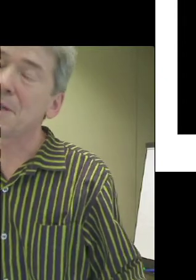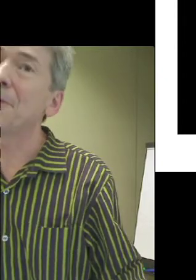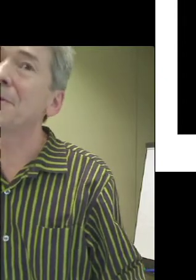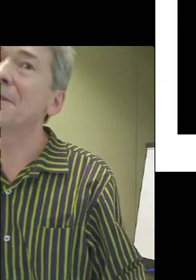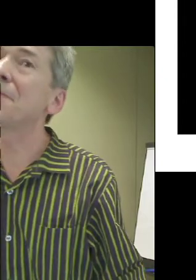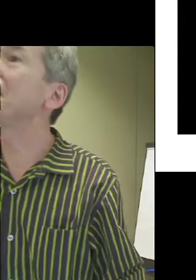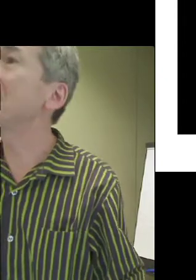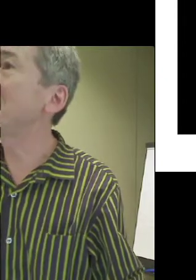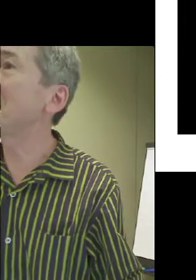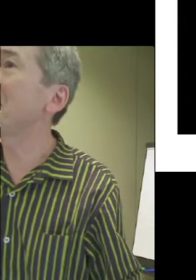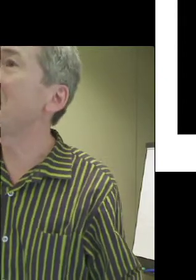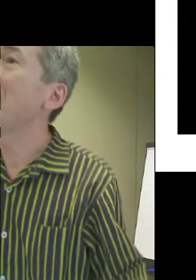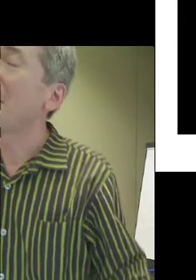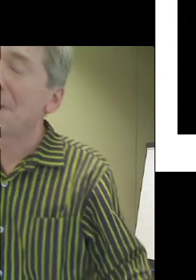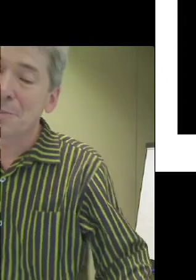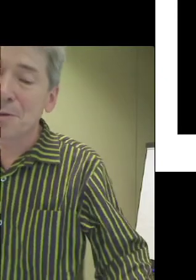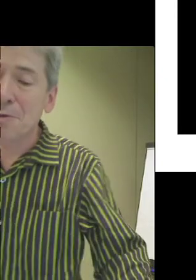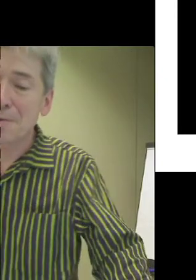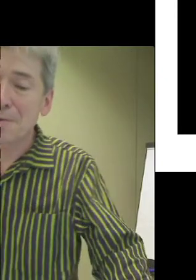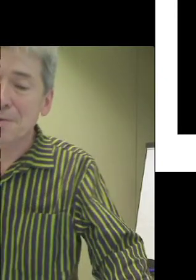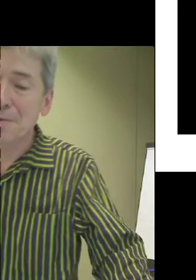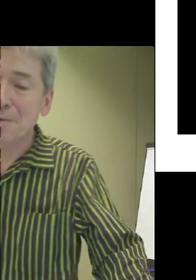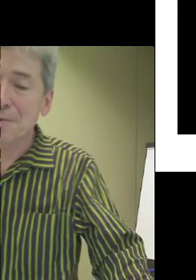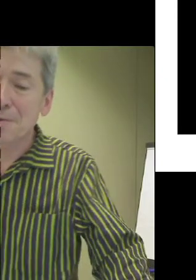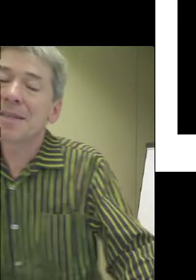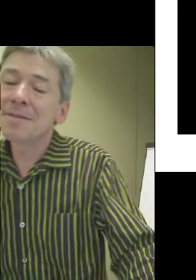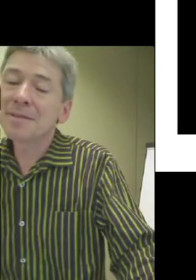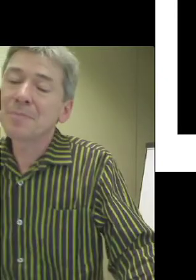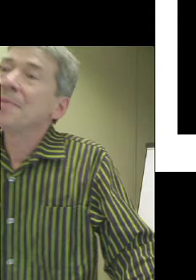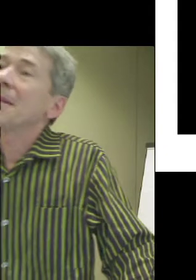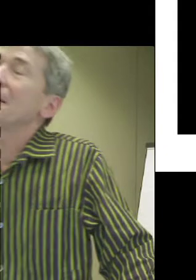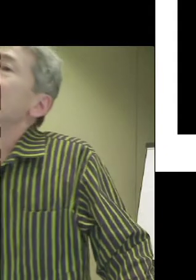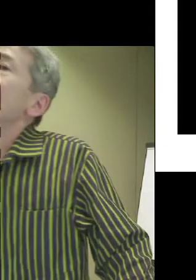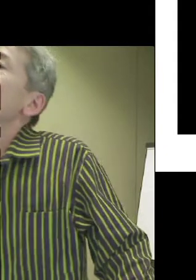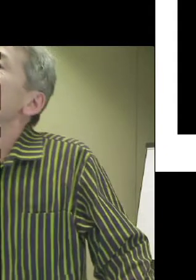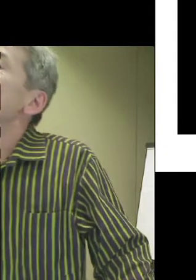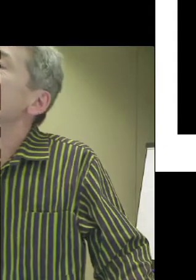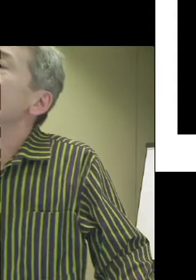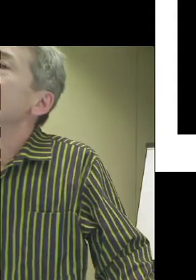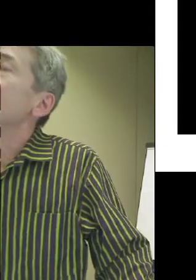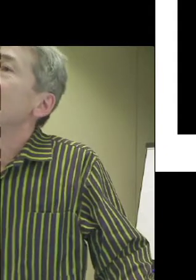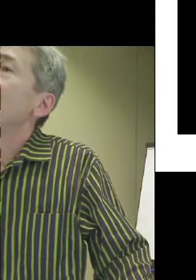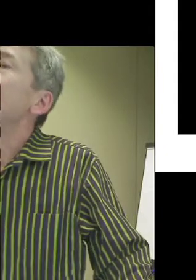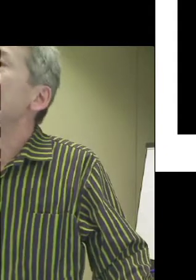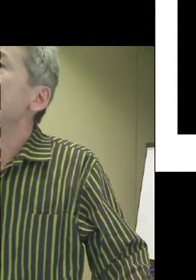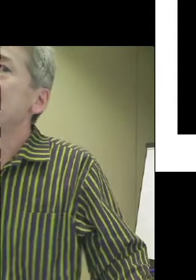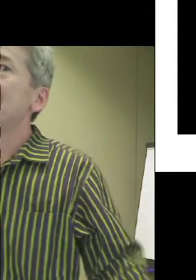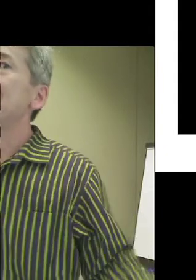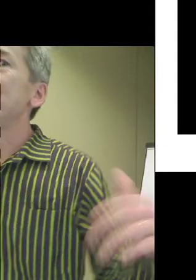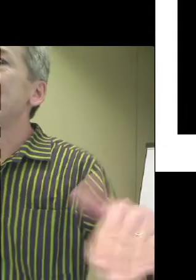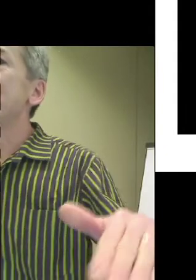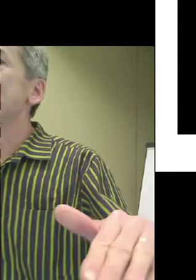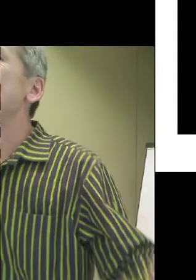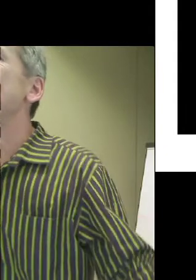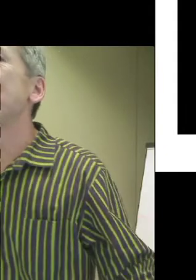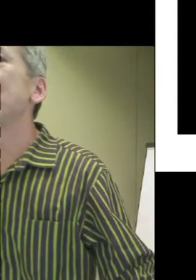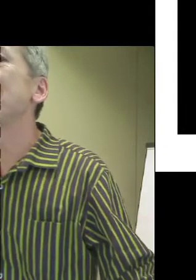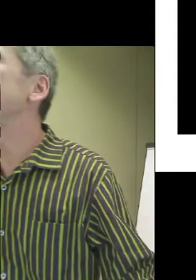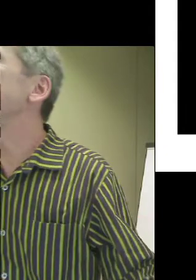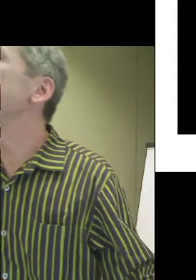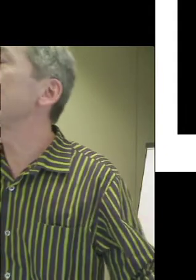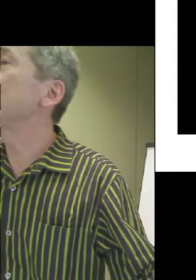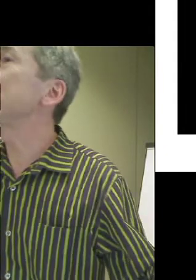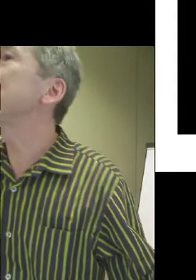talking about in greater detail tomorrow afternoon is using animation, and you will get some